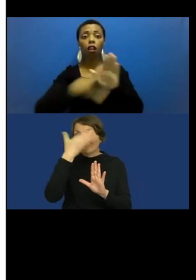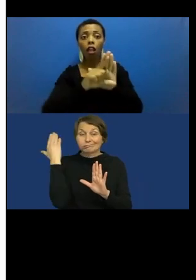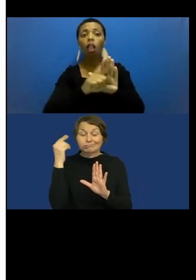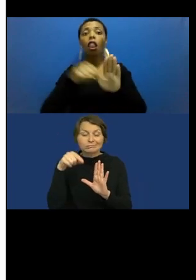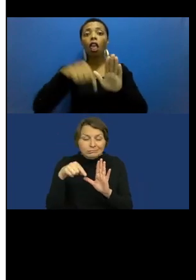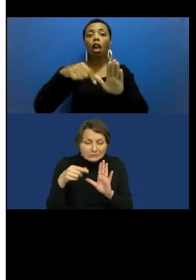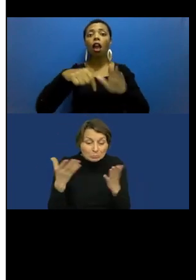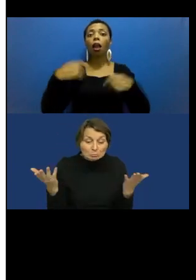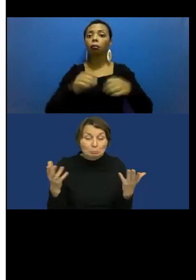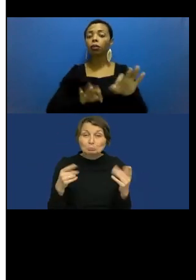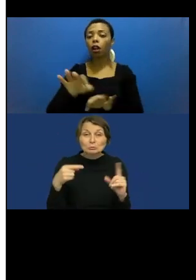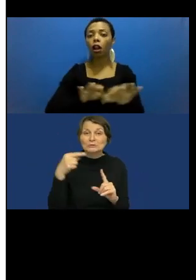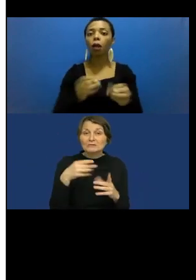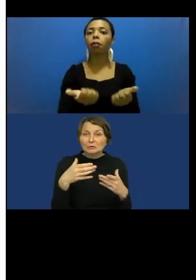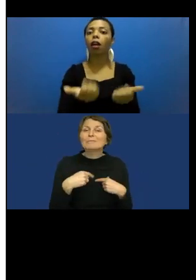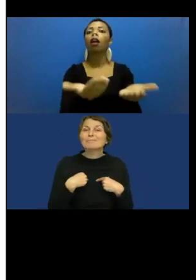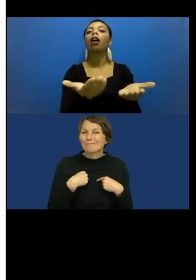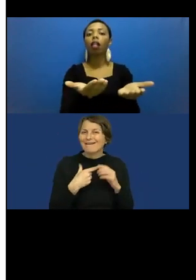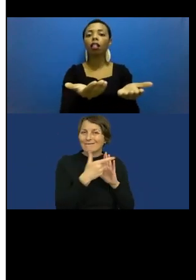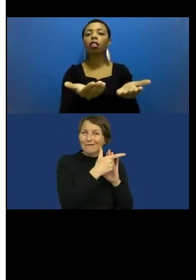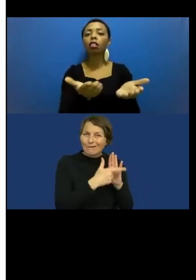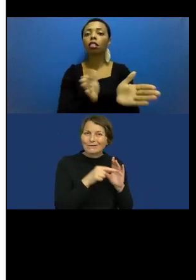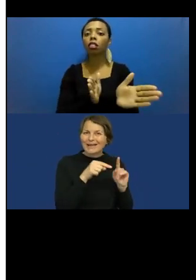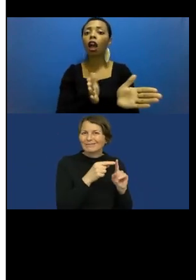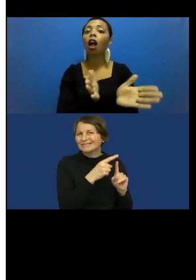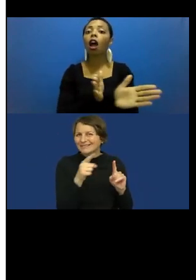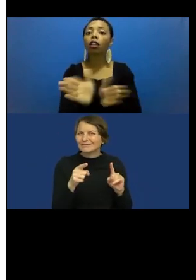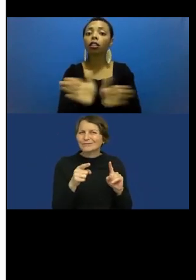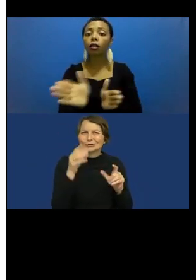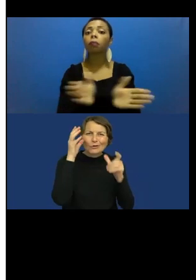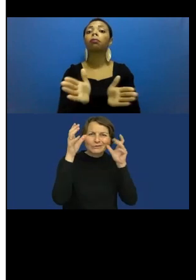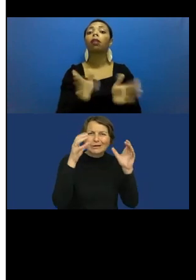of accessibility, discrimination, integrity and such concepts.